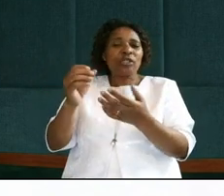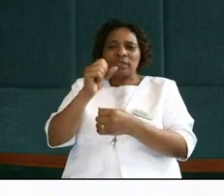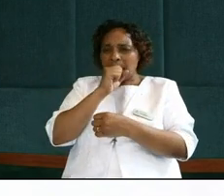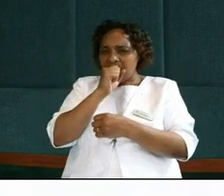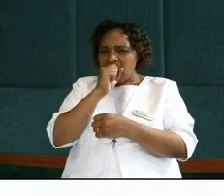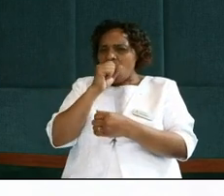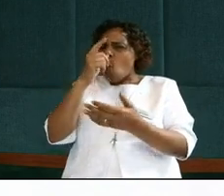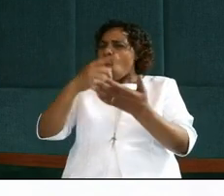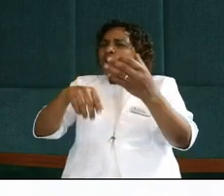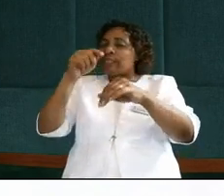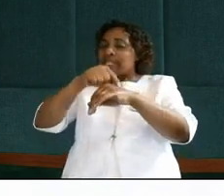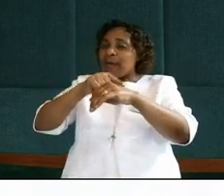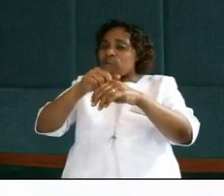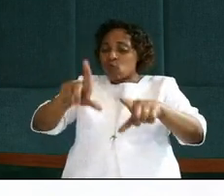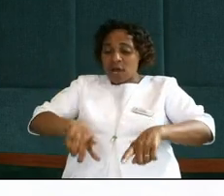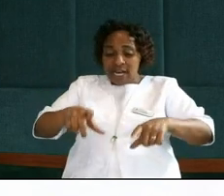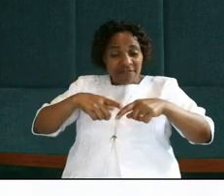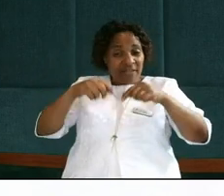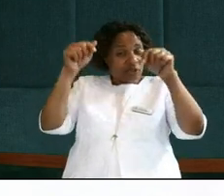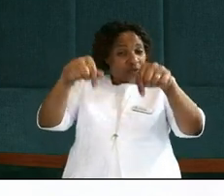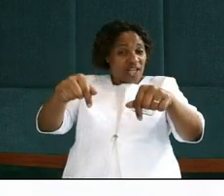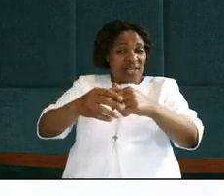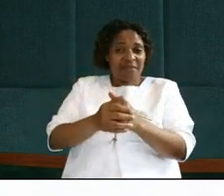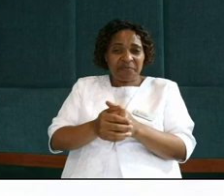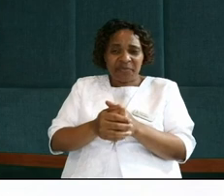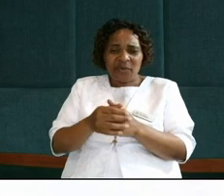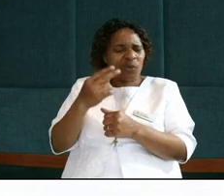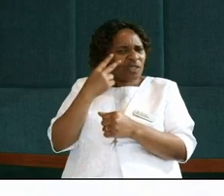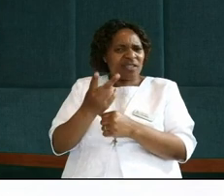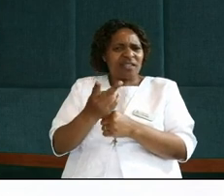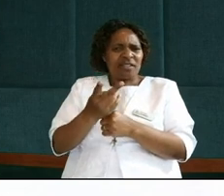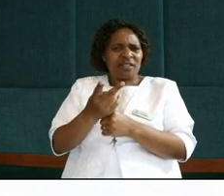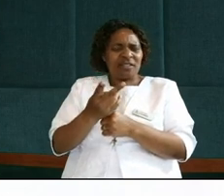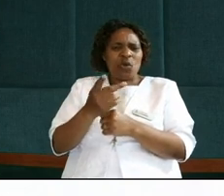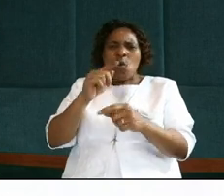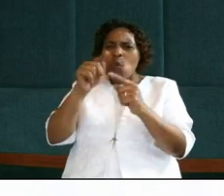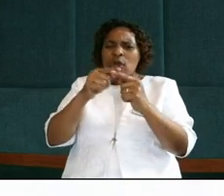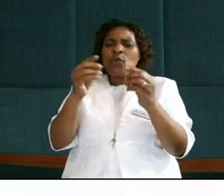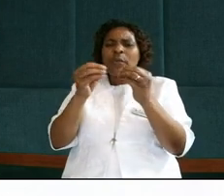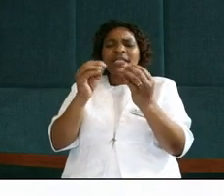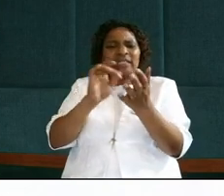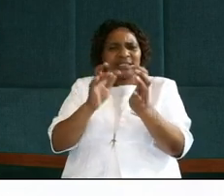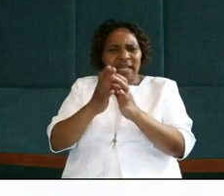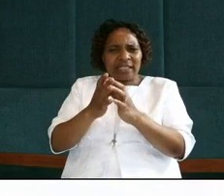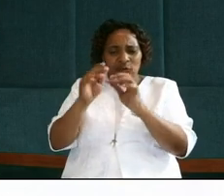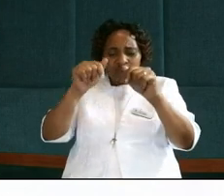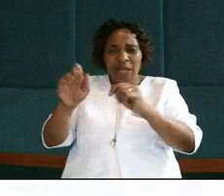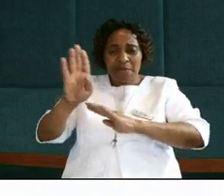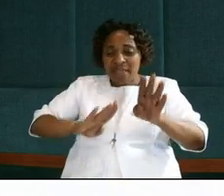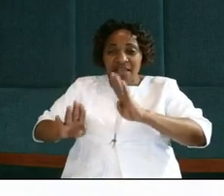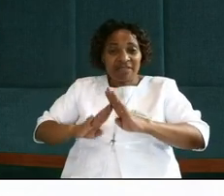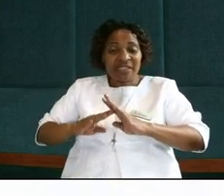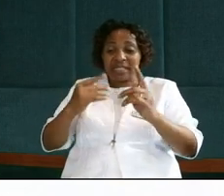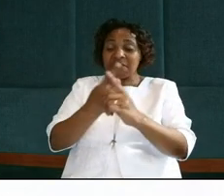what time we are living in today? You see, what makes Jesus today behave in this Passover, the way he is